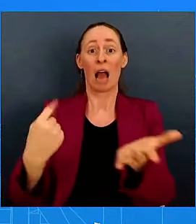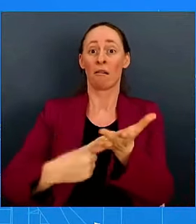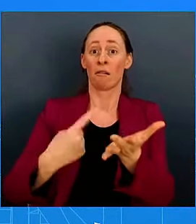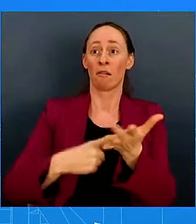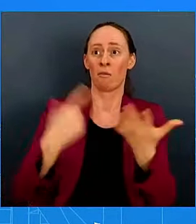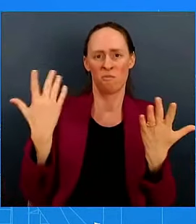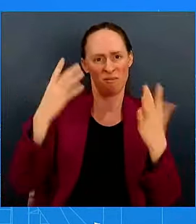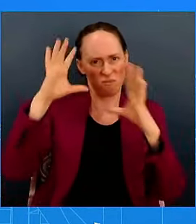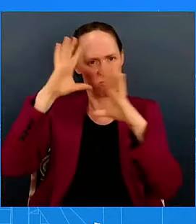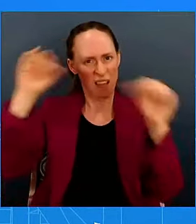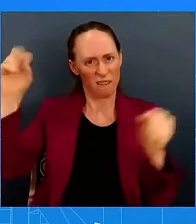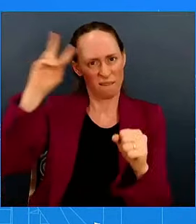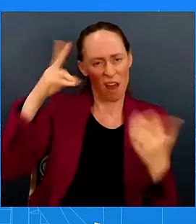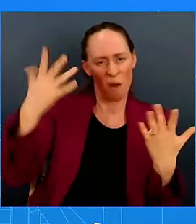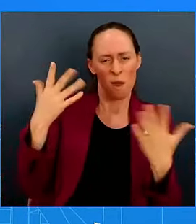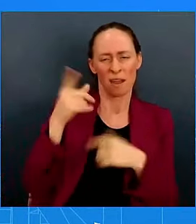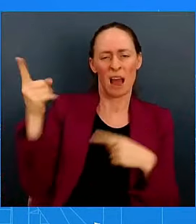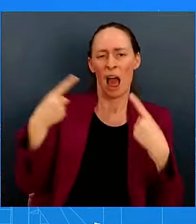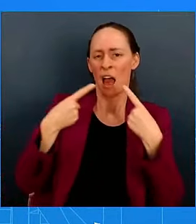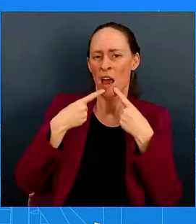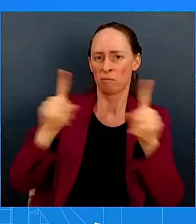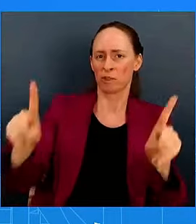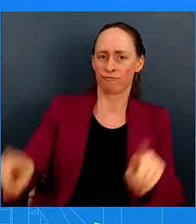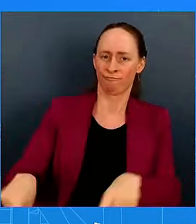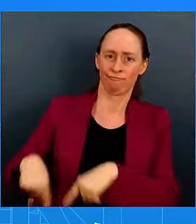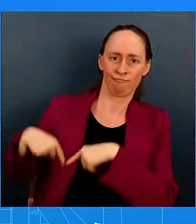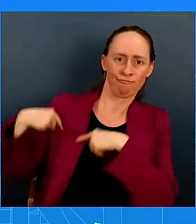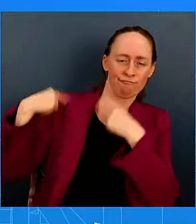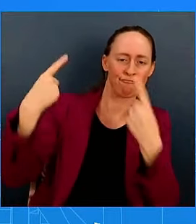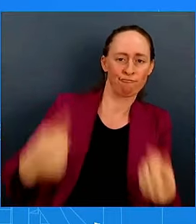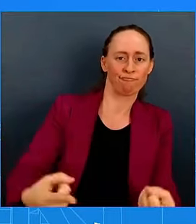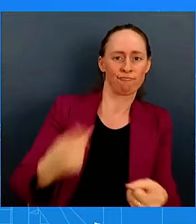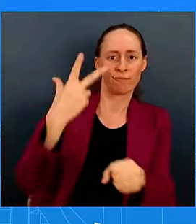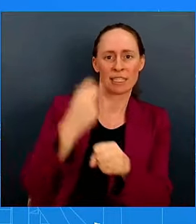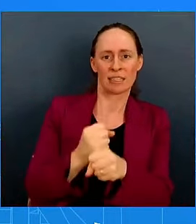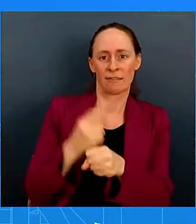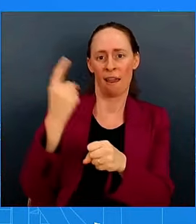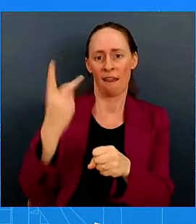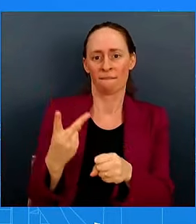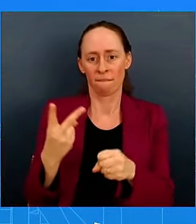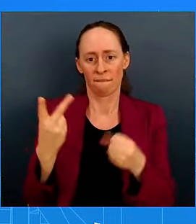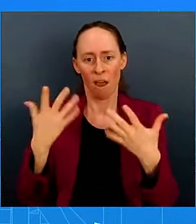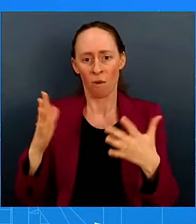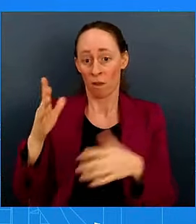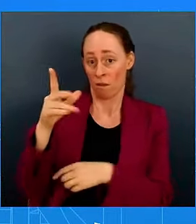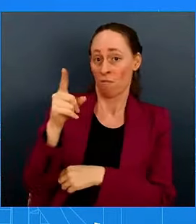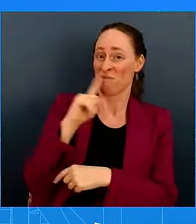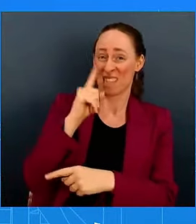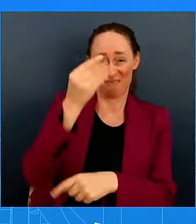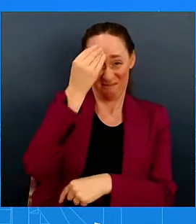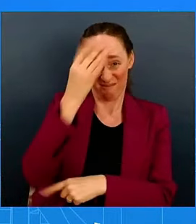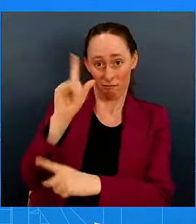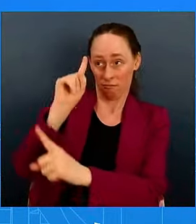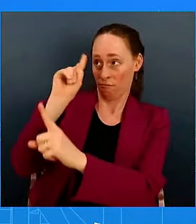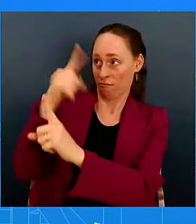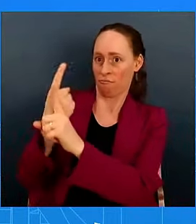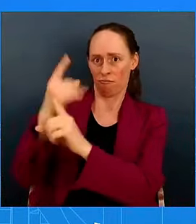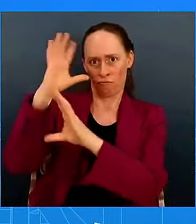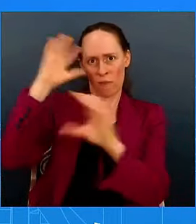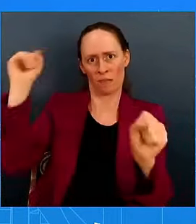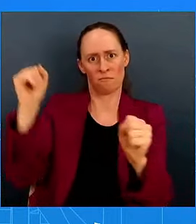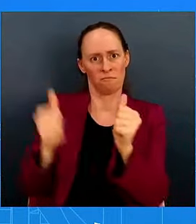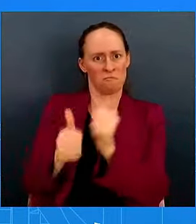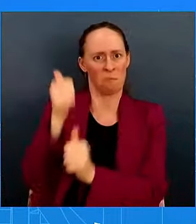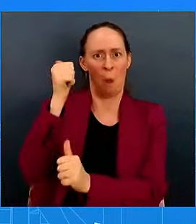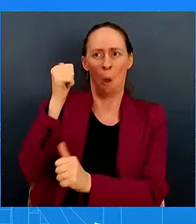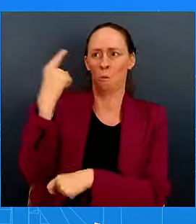This president has been called the most pro-union president ever, and I think – a deal that Trump out